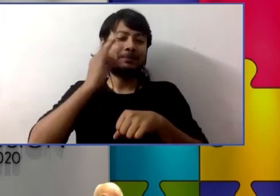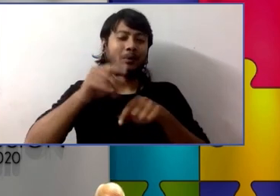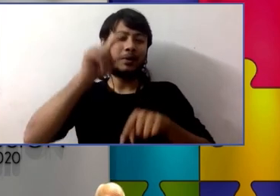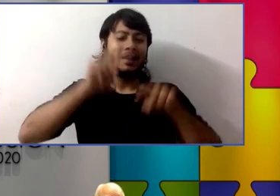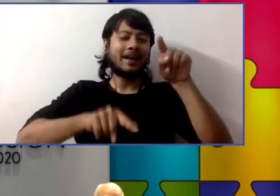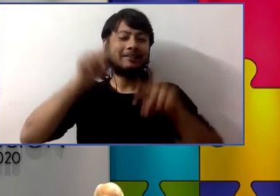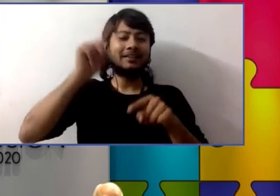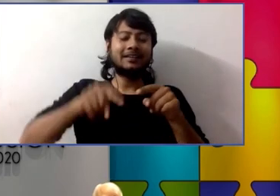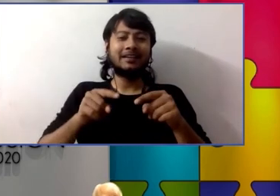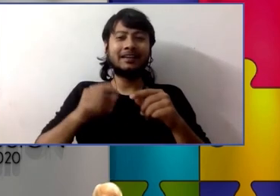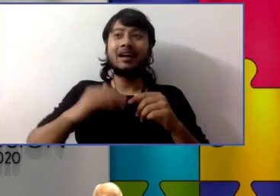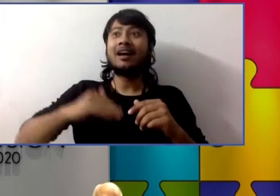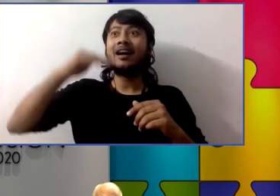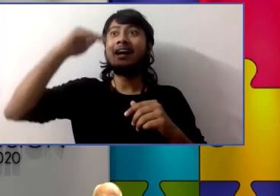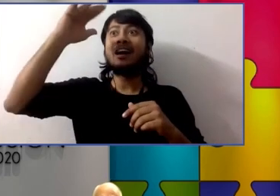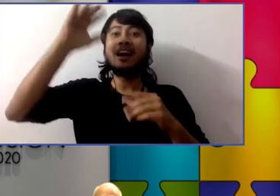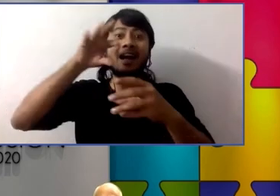age